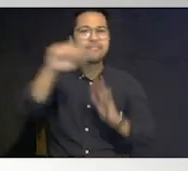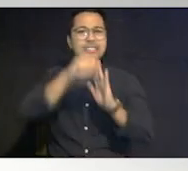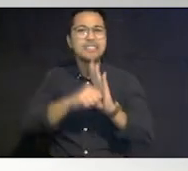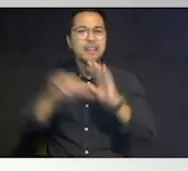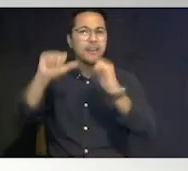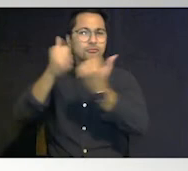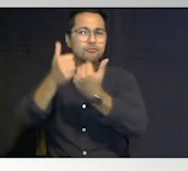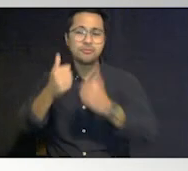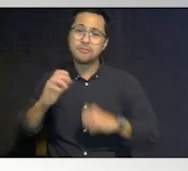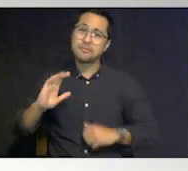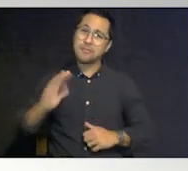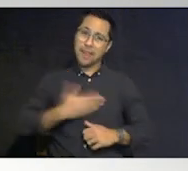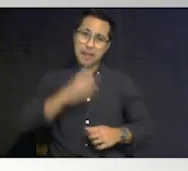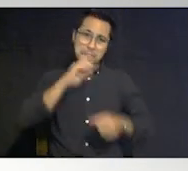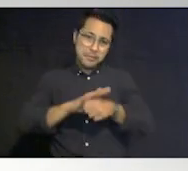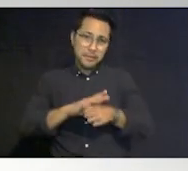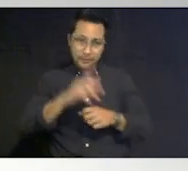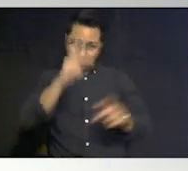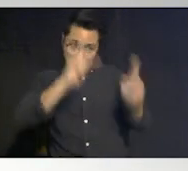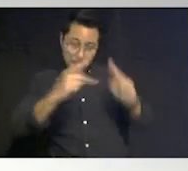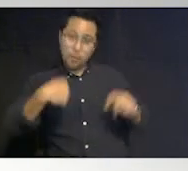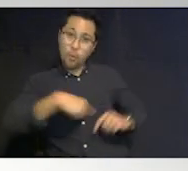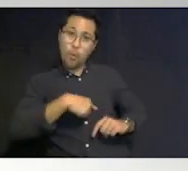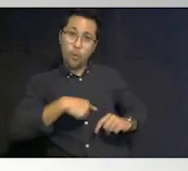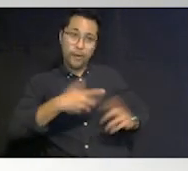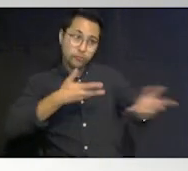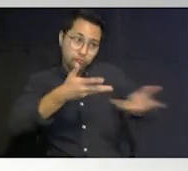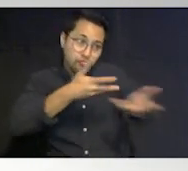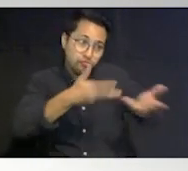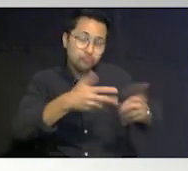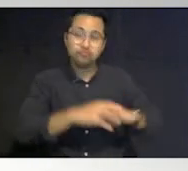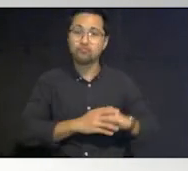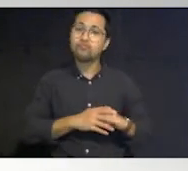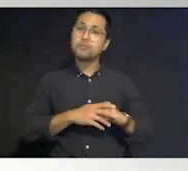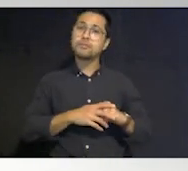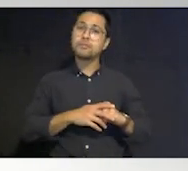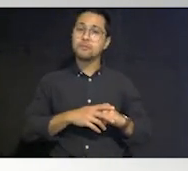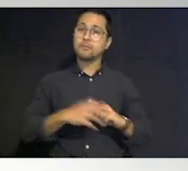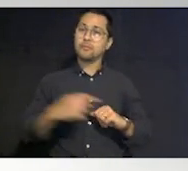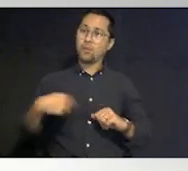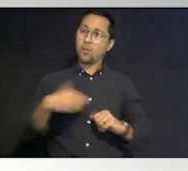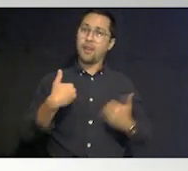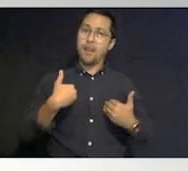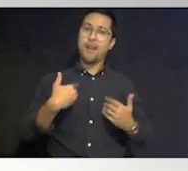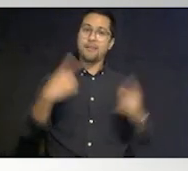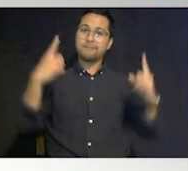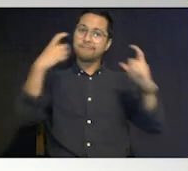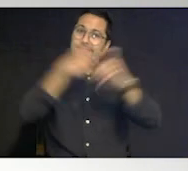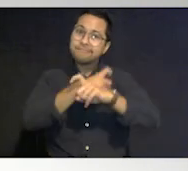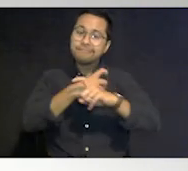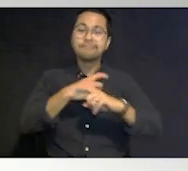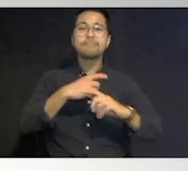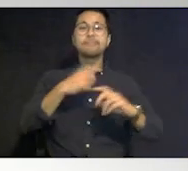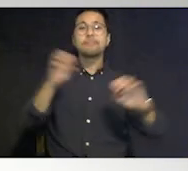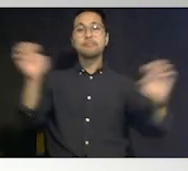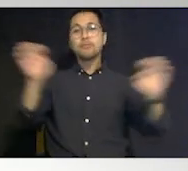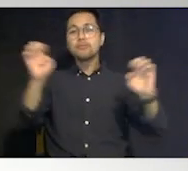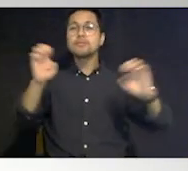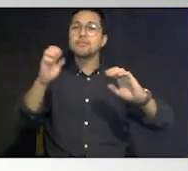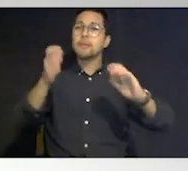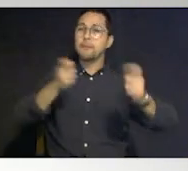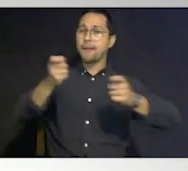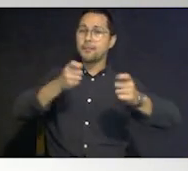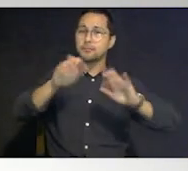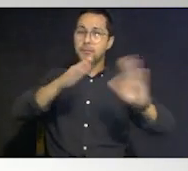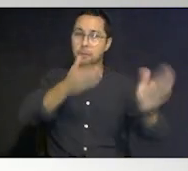commitment are to the people that we serve and those who serve them and we do have a comprehensive emergency management plan it talks about how